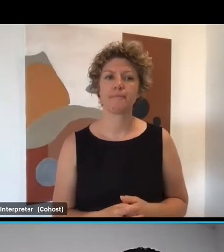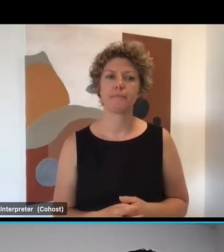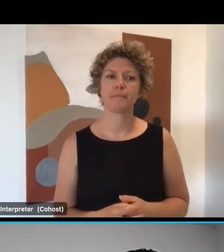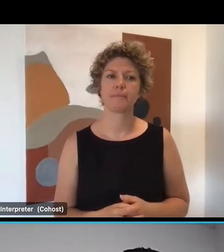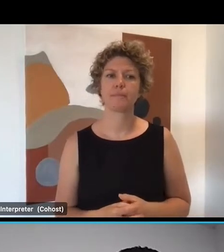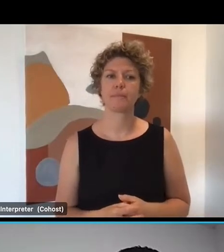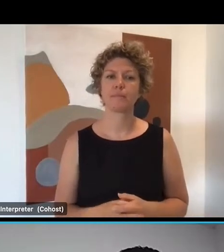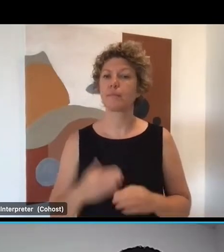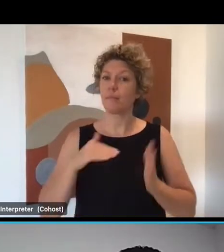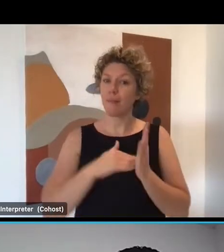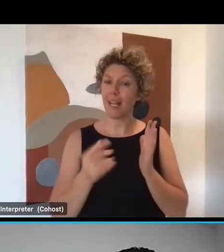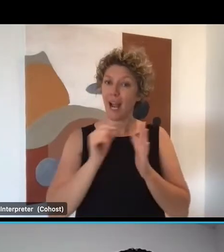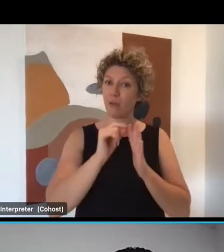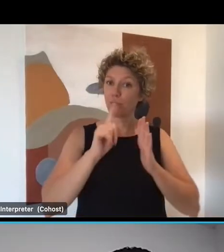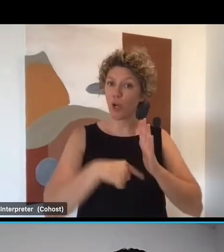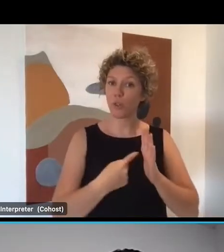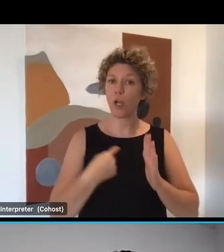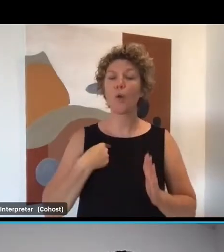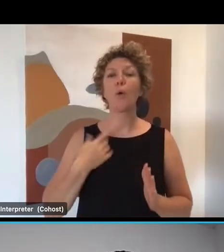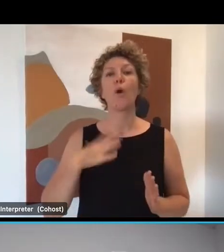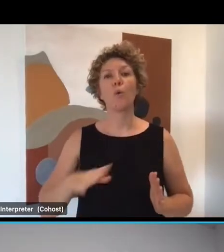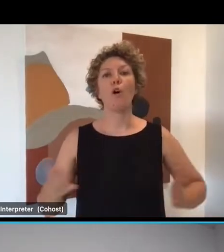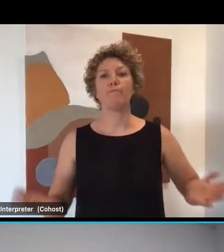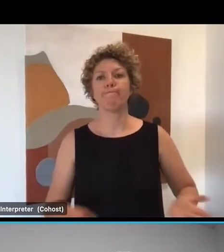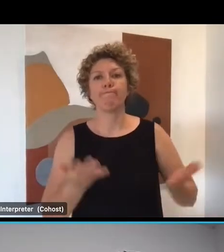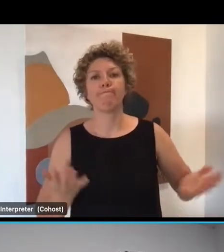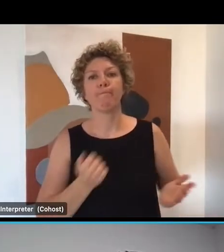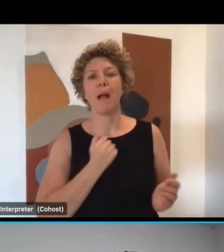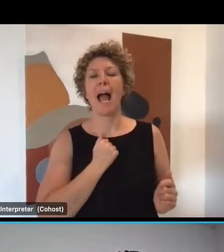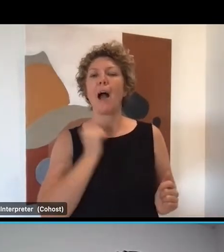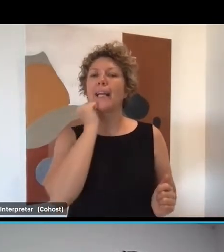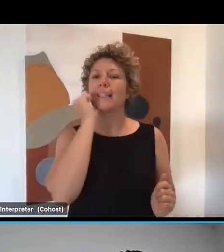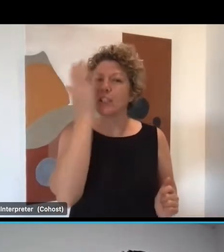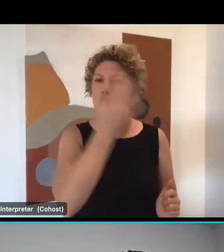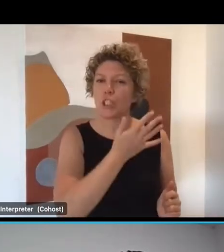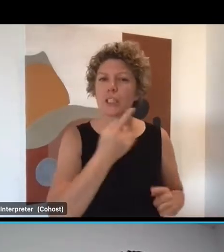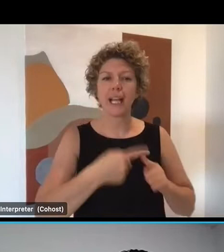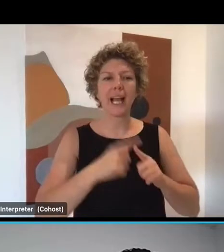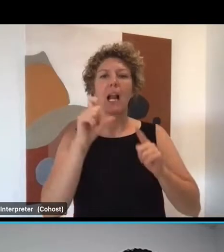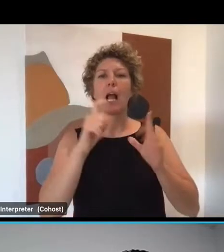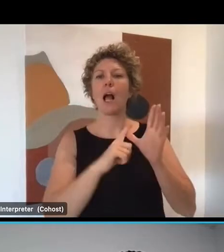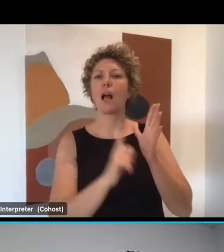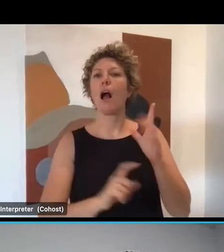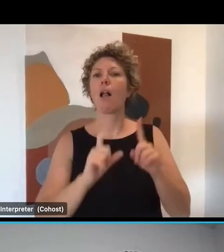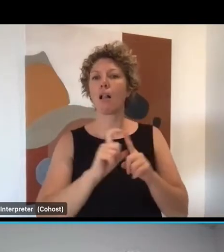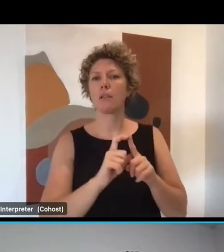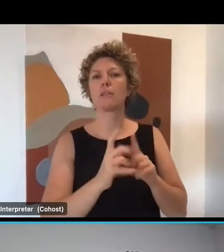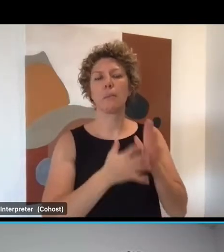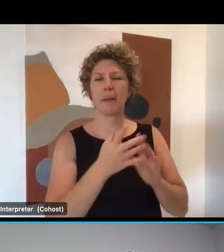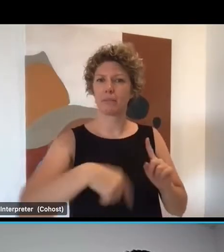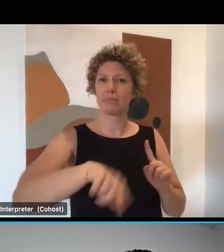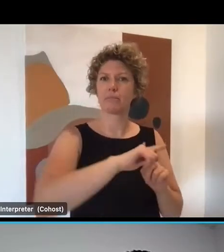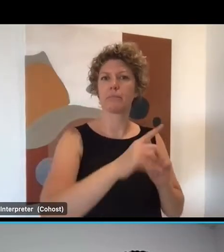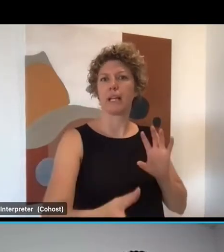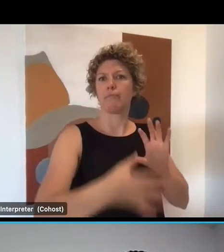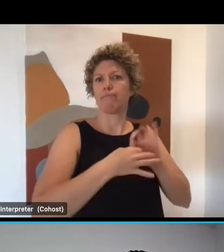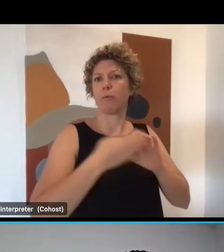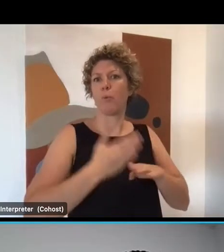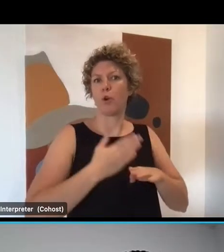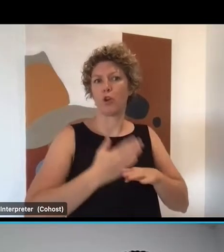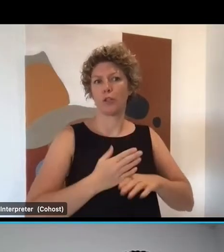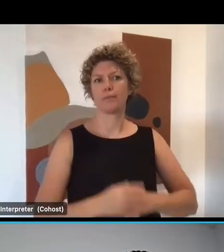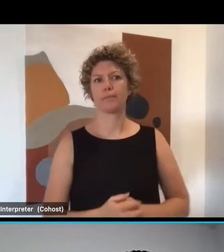in the project now of standing up our Indigenous and called strategies as part of this project. Next slide.